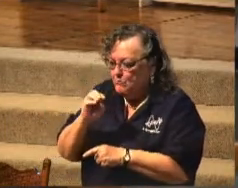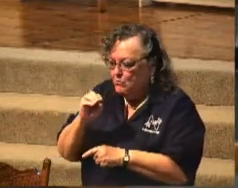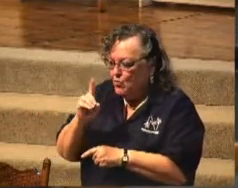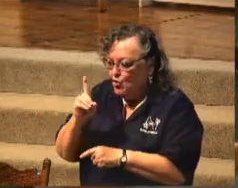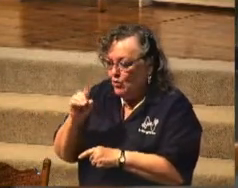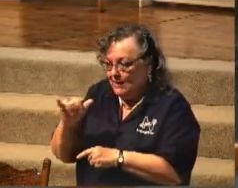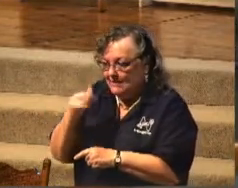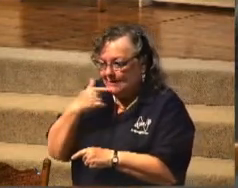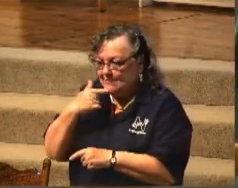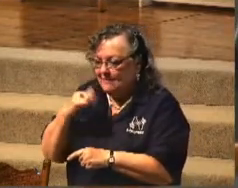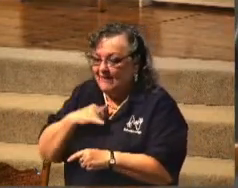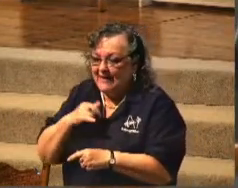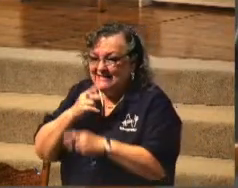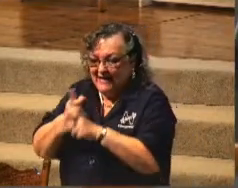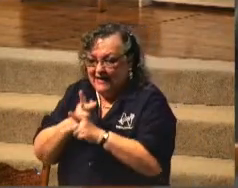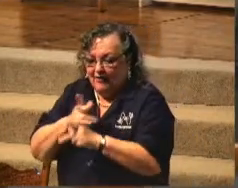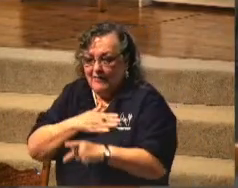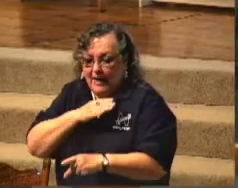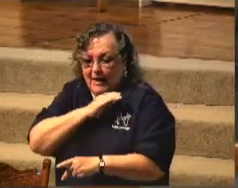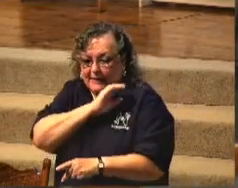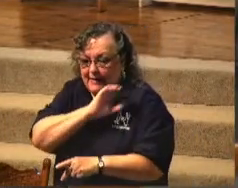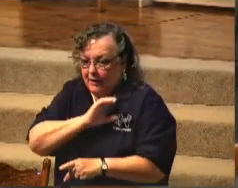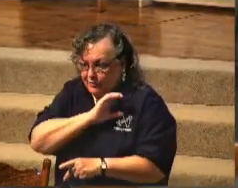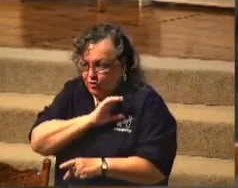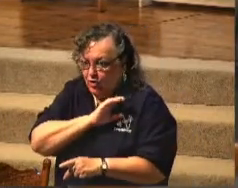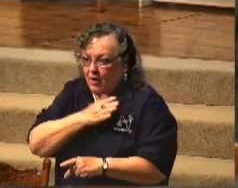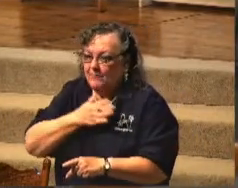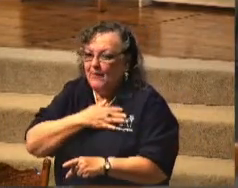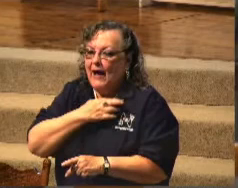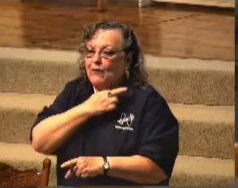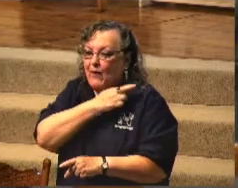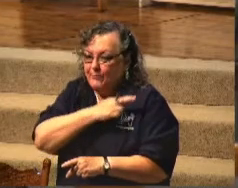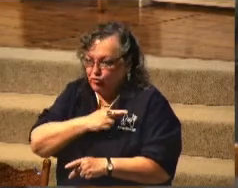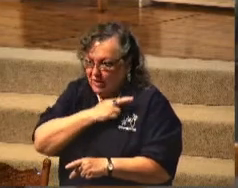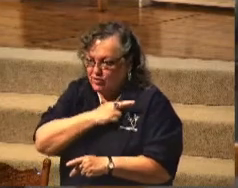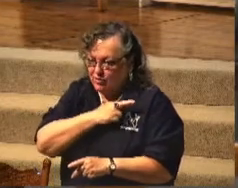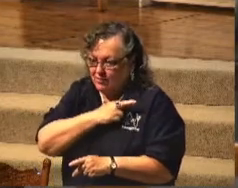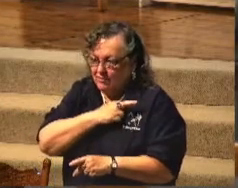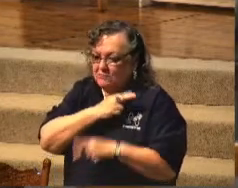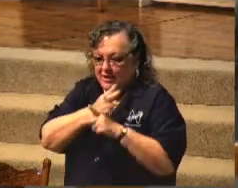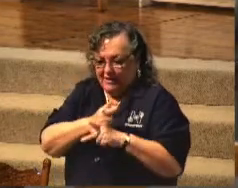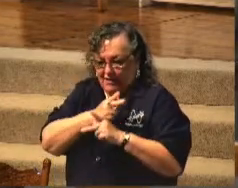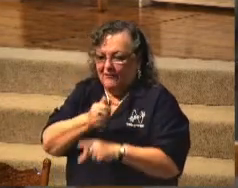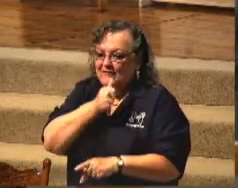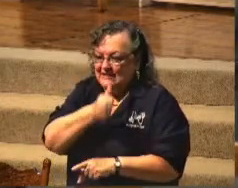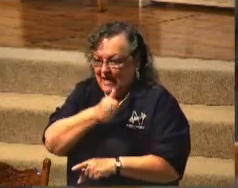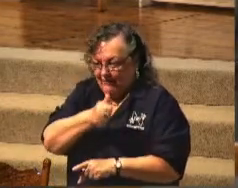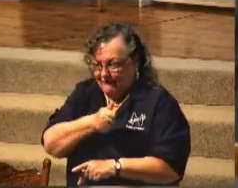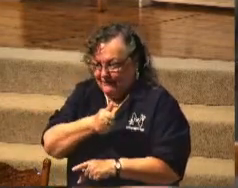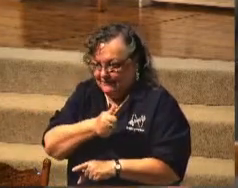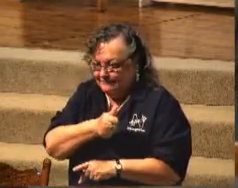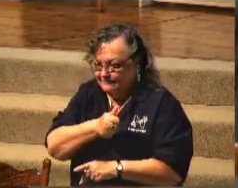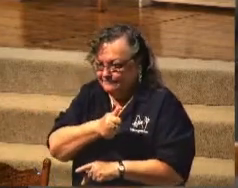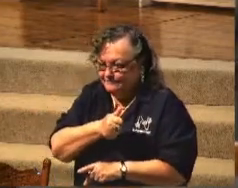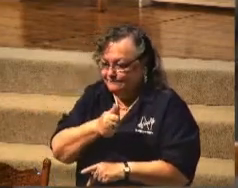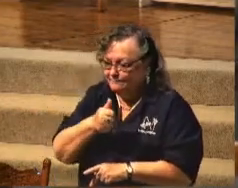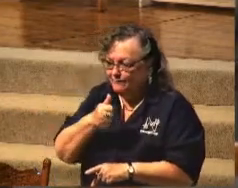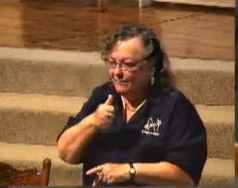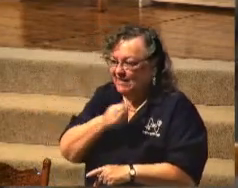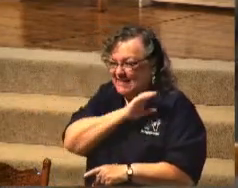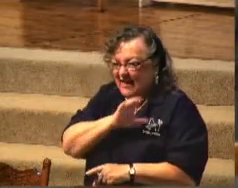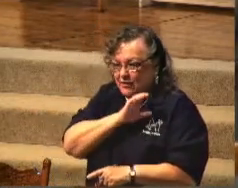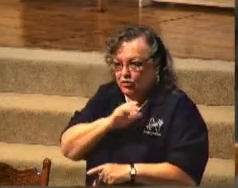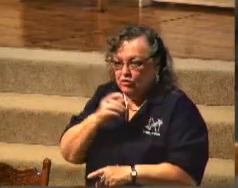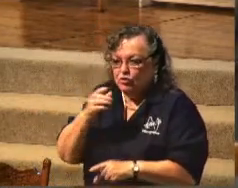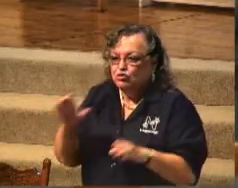care of my character, my reputation will take care of itself. One man said, character is doing